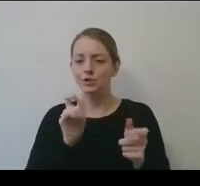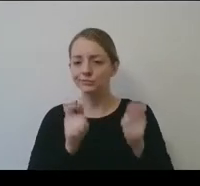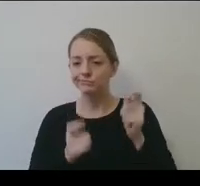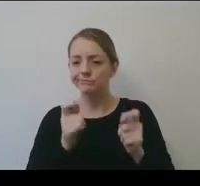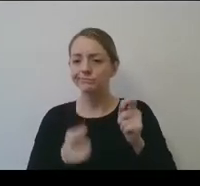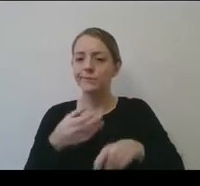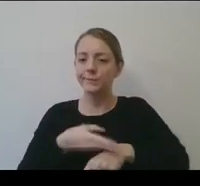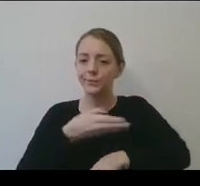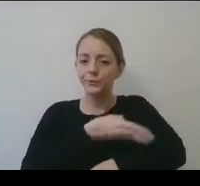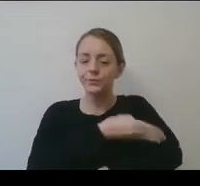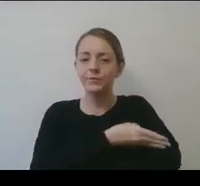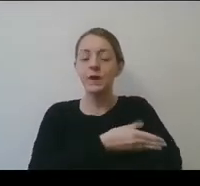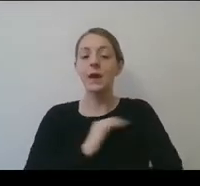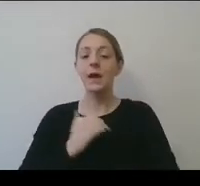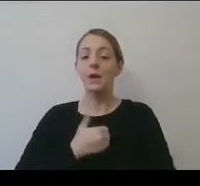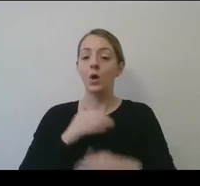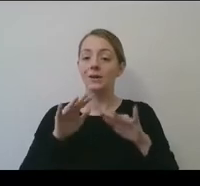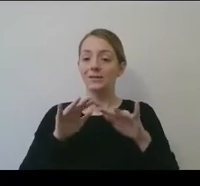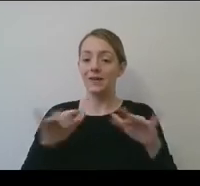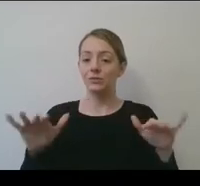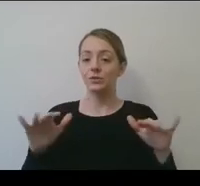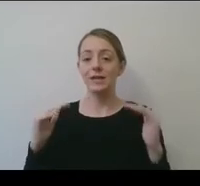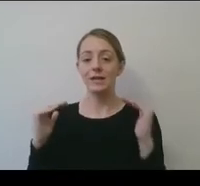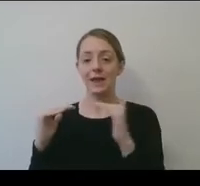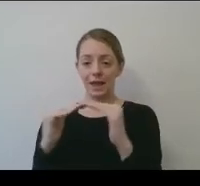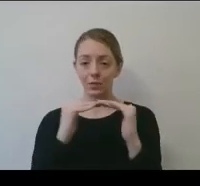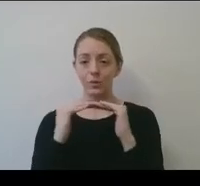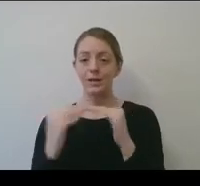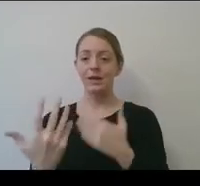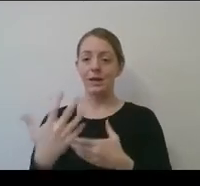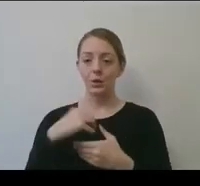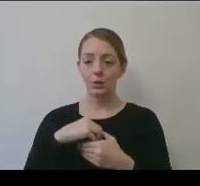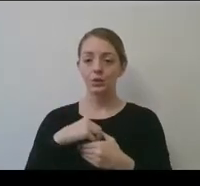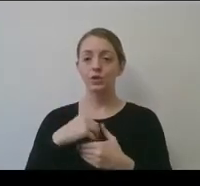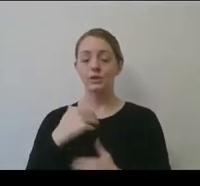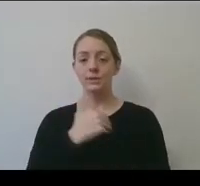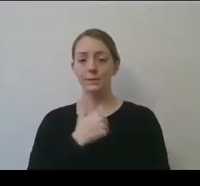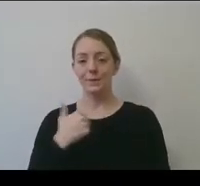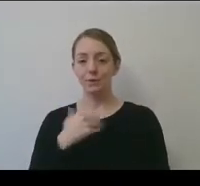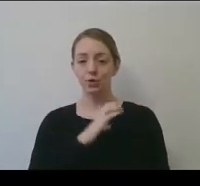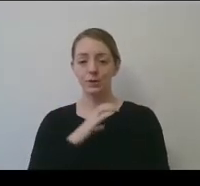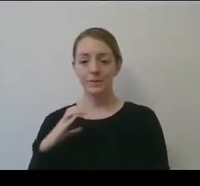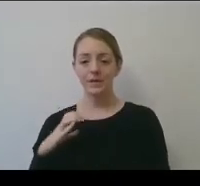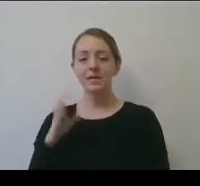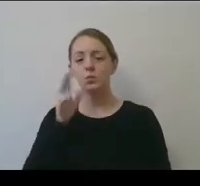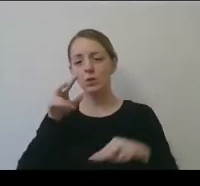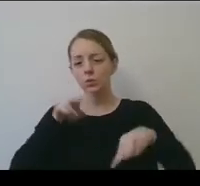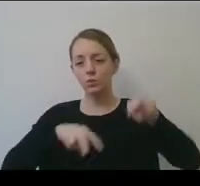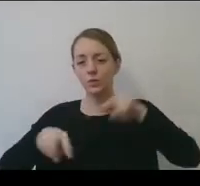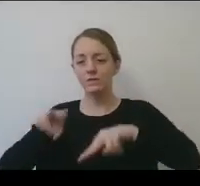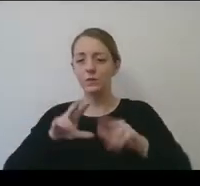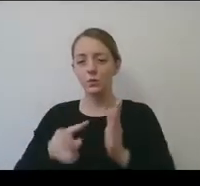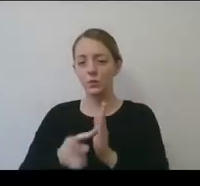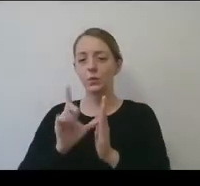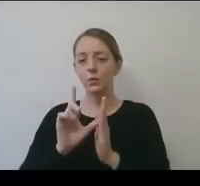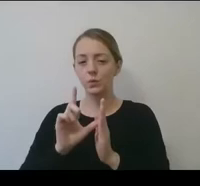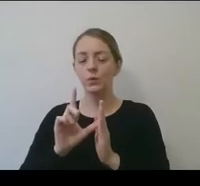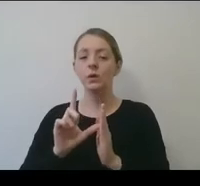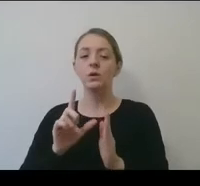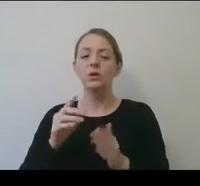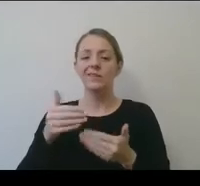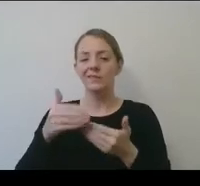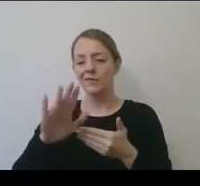our diversity, equity, and inclusion membership committees review the third version of this at their upcoming meetings at the end of January and in February.